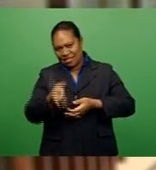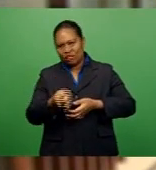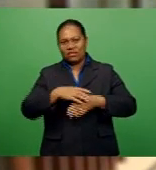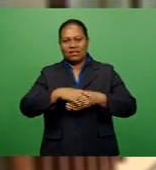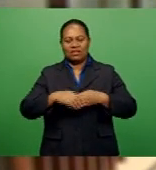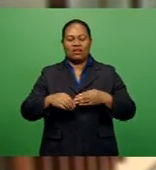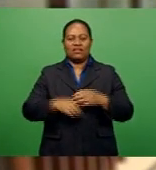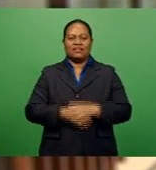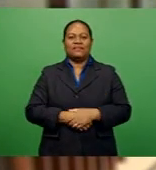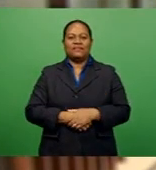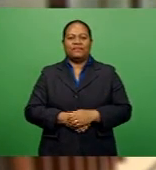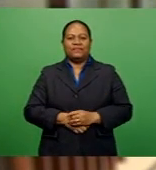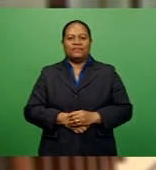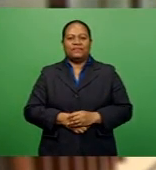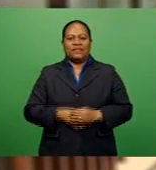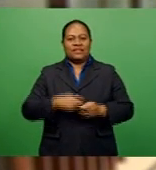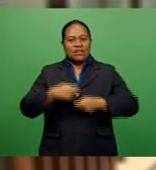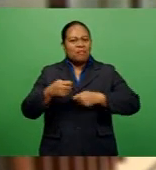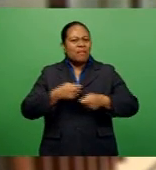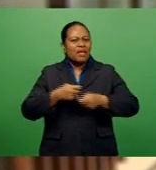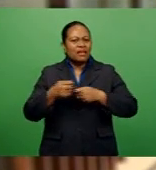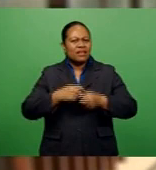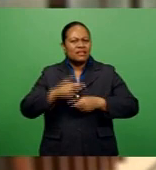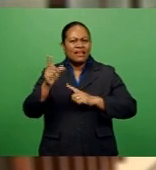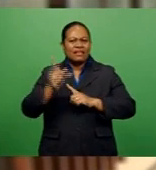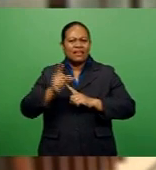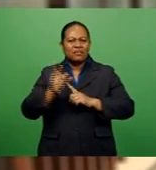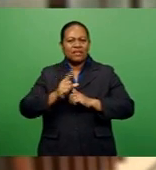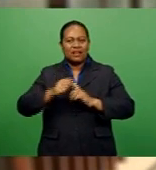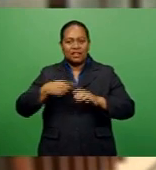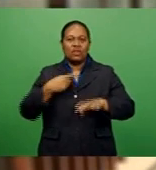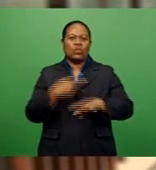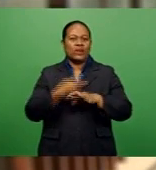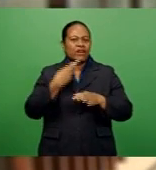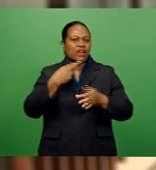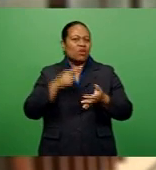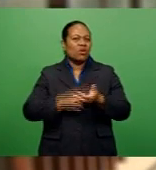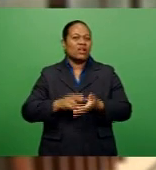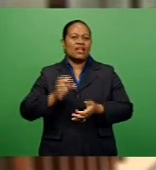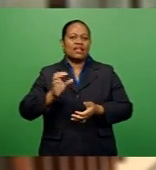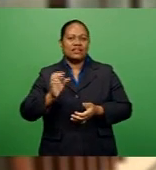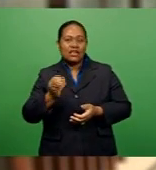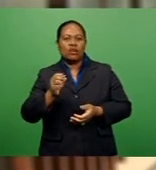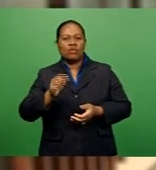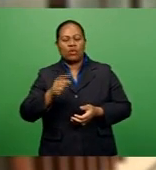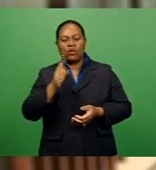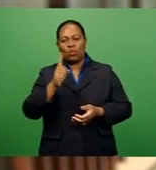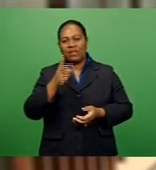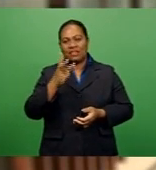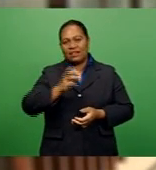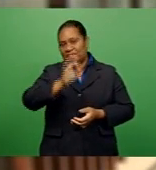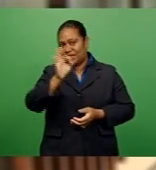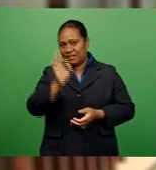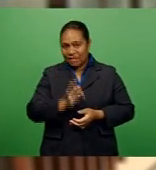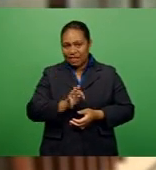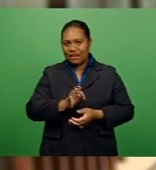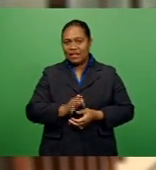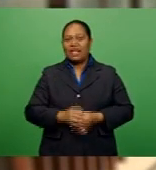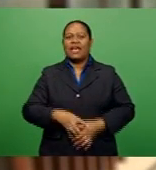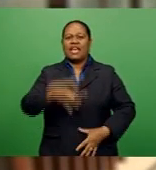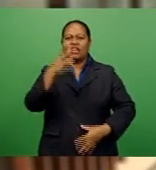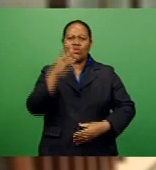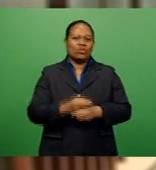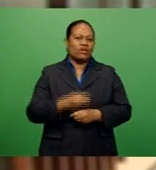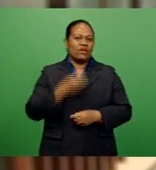,000. The market capitalization for the week recorded a slight fall of 0.13% and